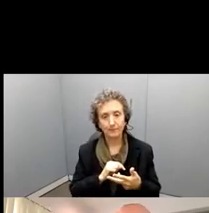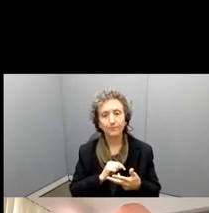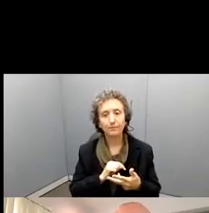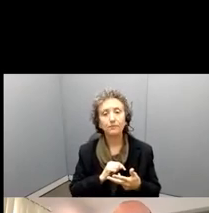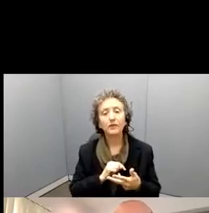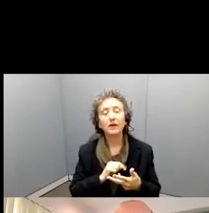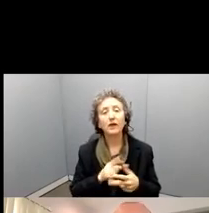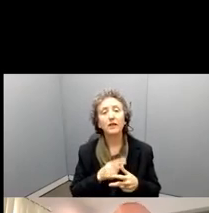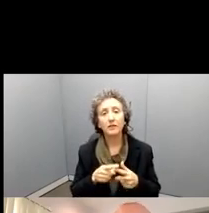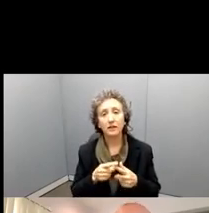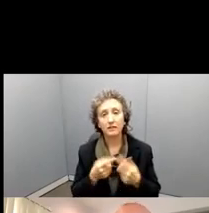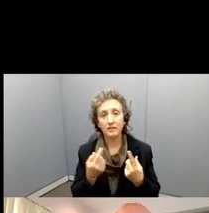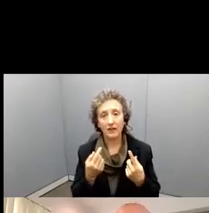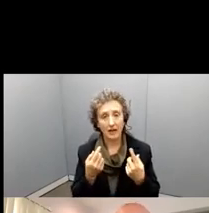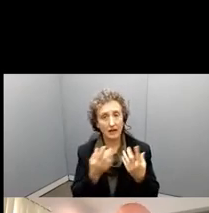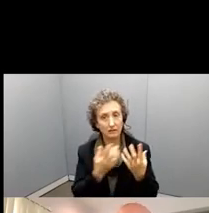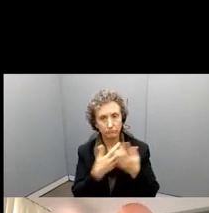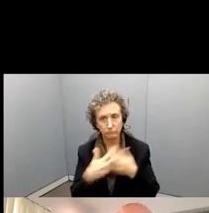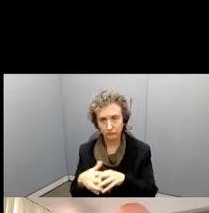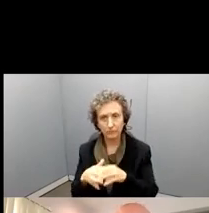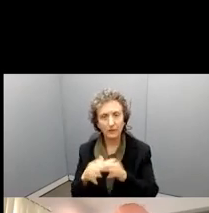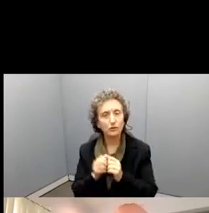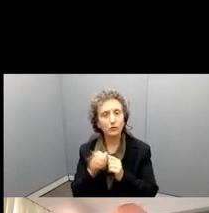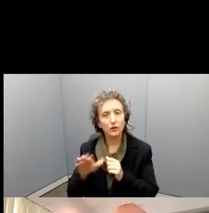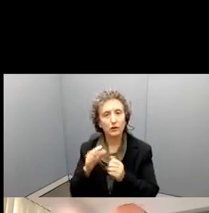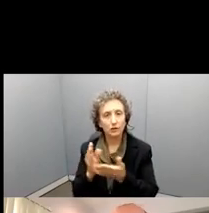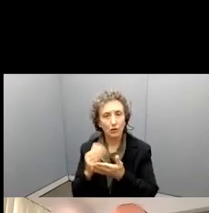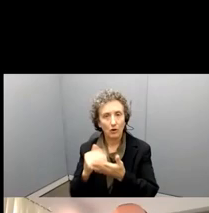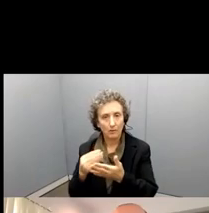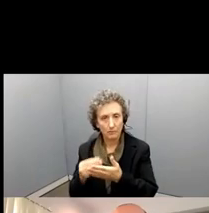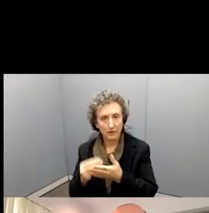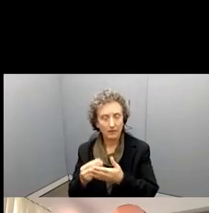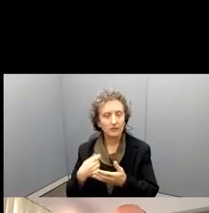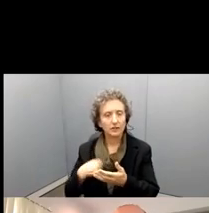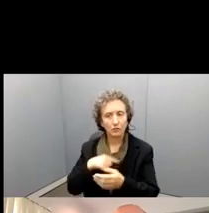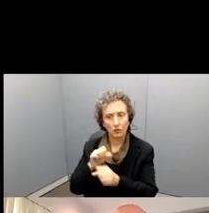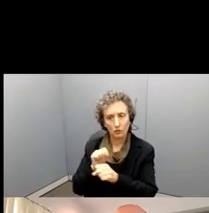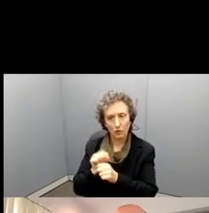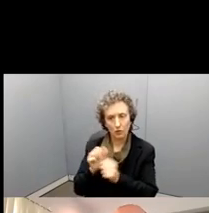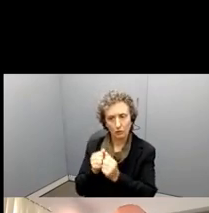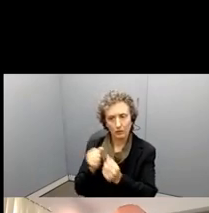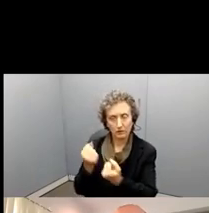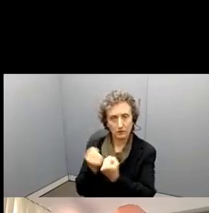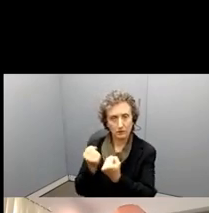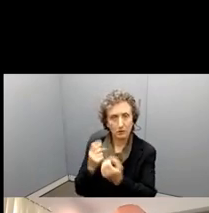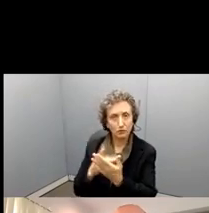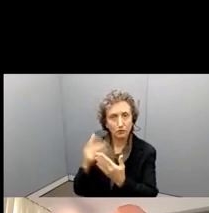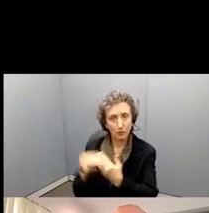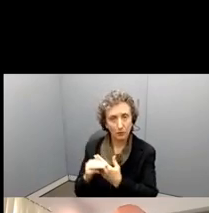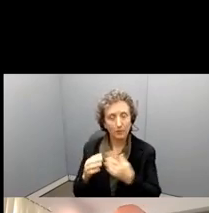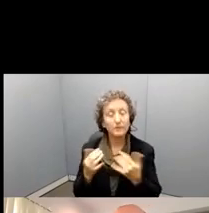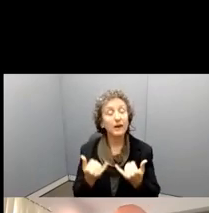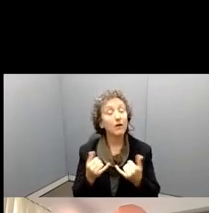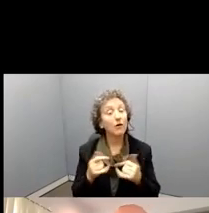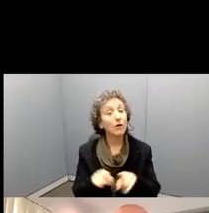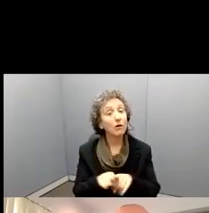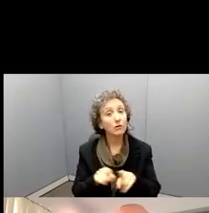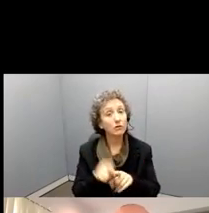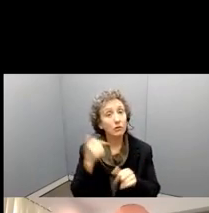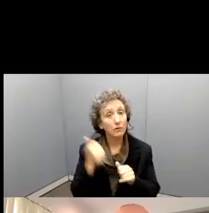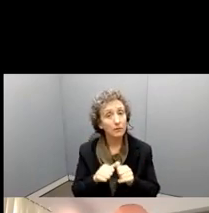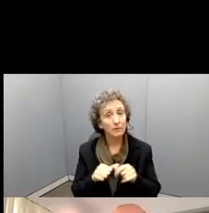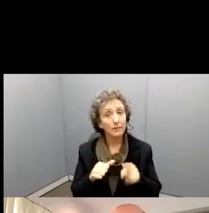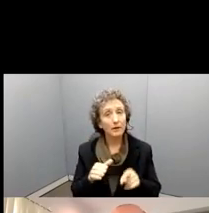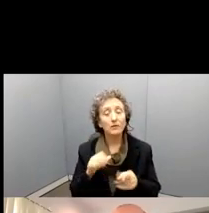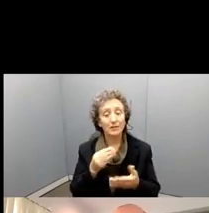aligns, again, with your budget, and that will work with your office of sponsored programs. Uh, as I said, though, too, you can use these funds for a